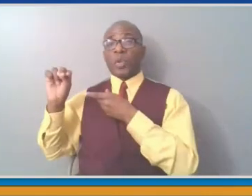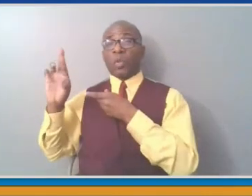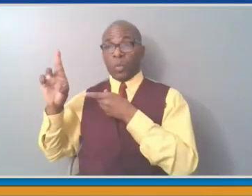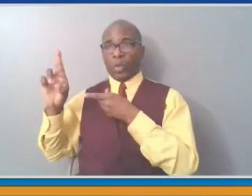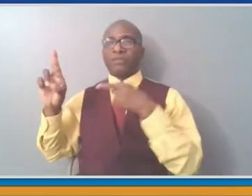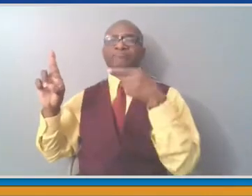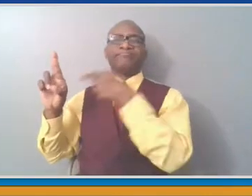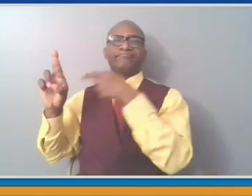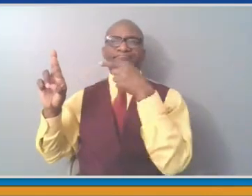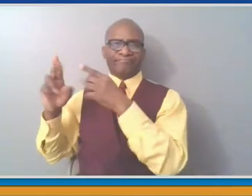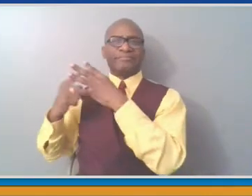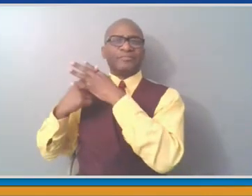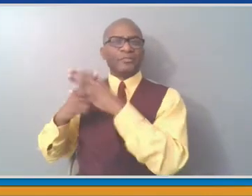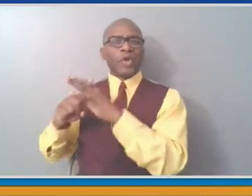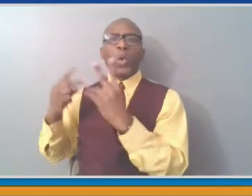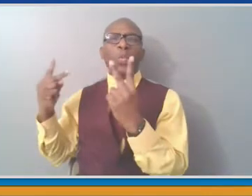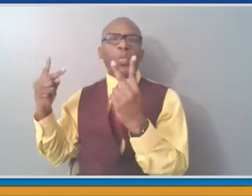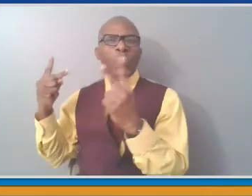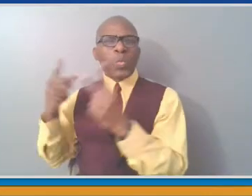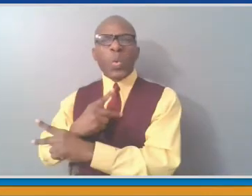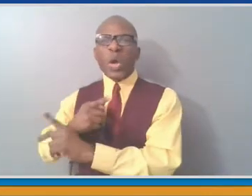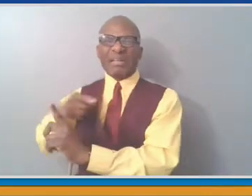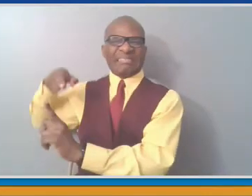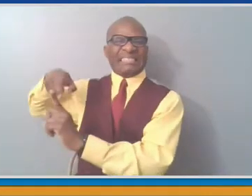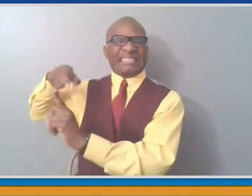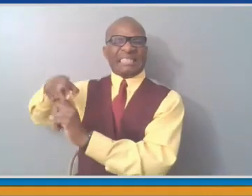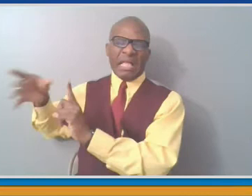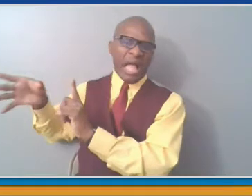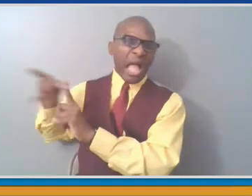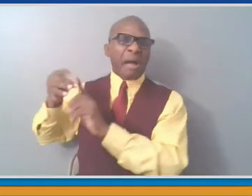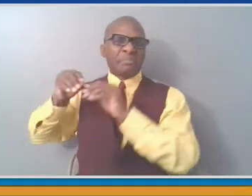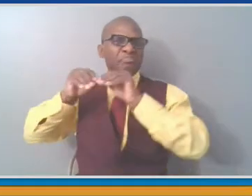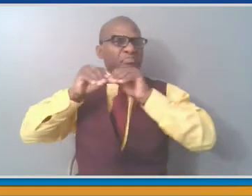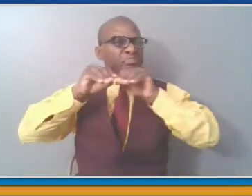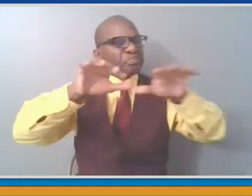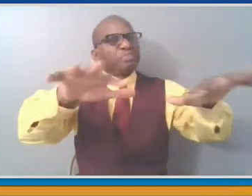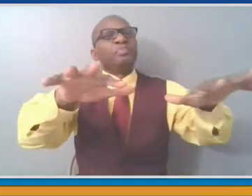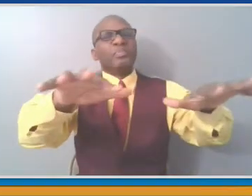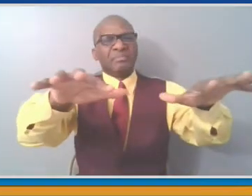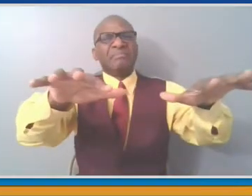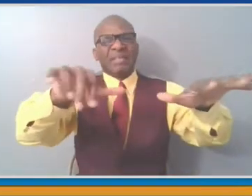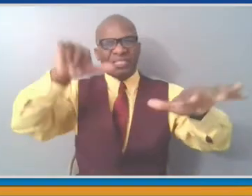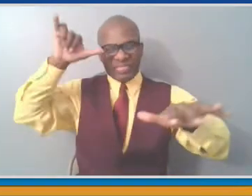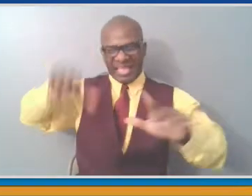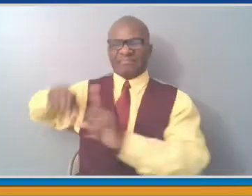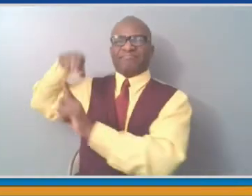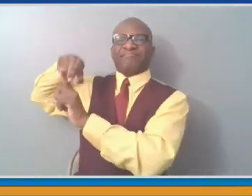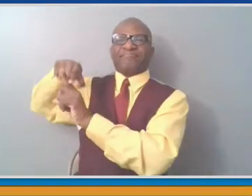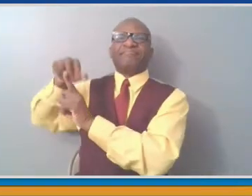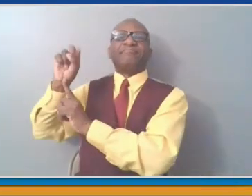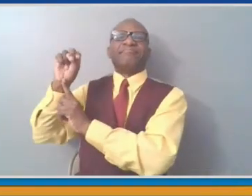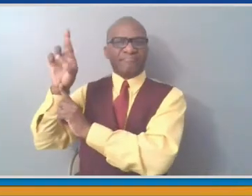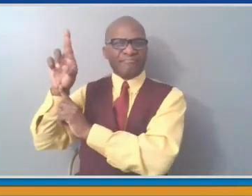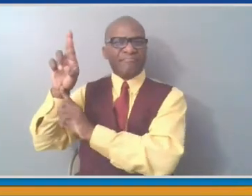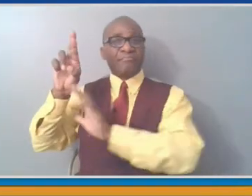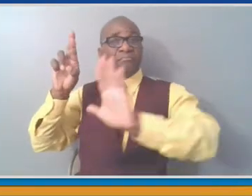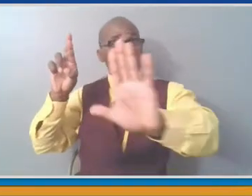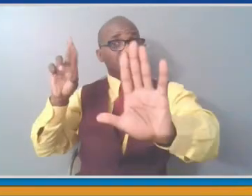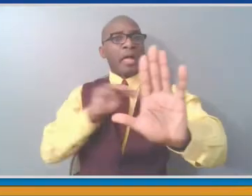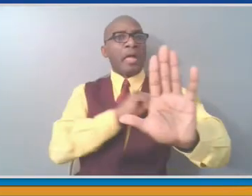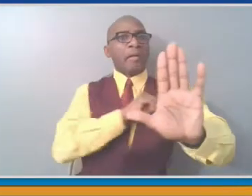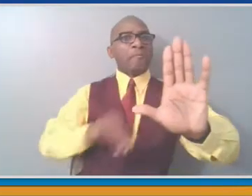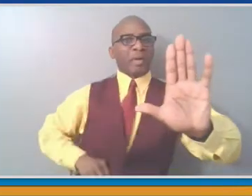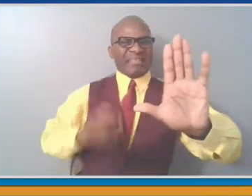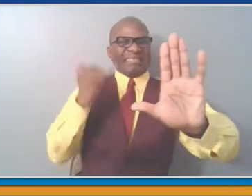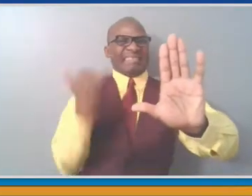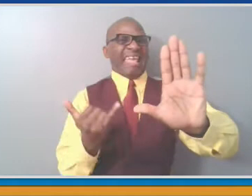number of positive tests came. And so Mayor Noam Bramson, from that point in time to today, as with all of our municipal officials, has been a good